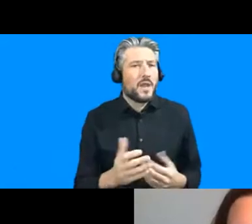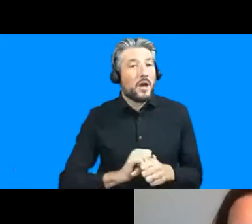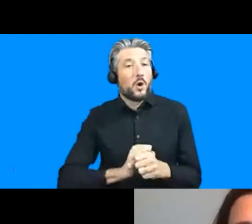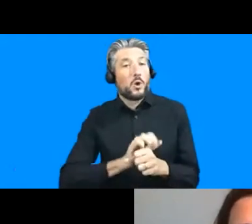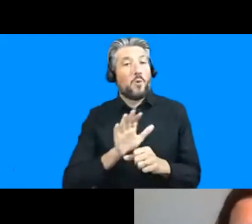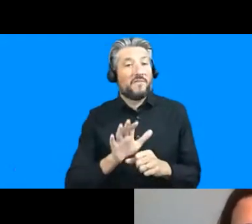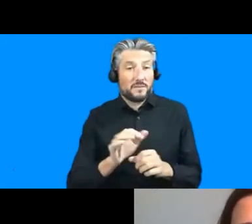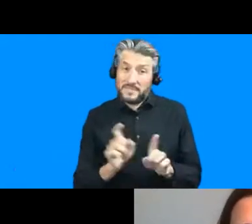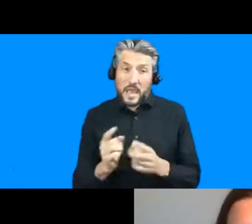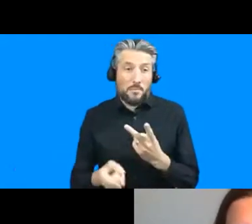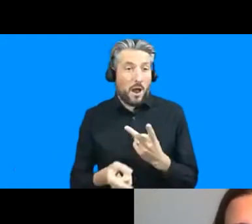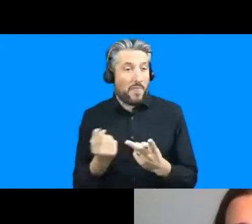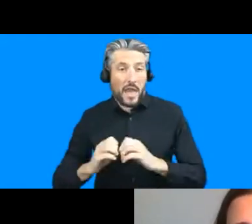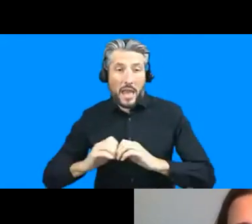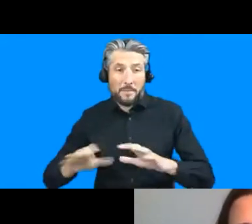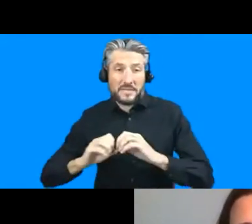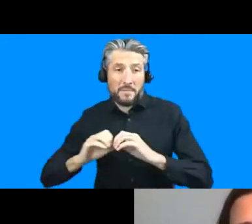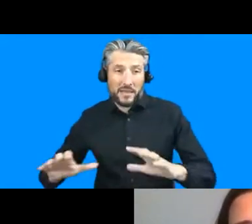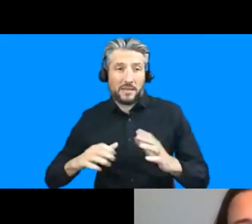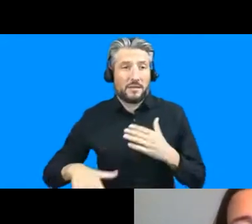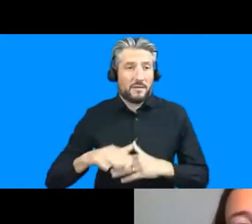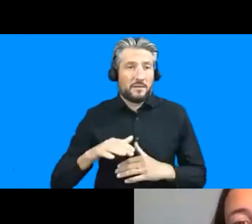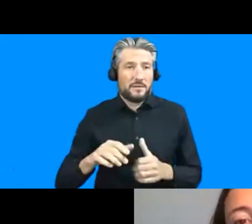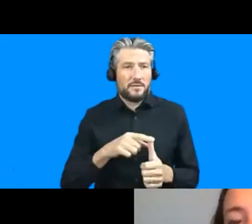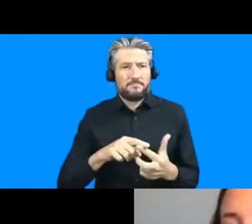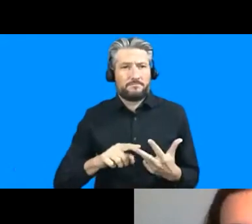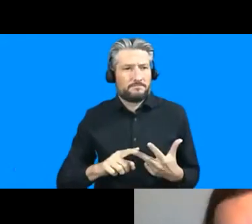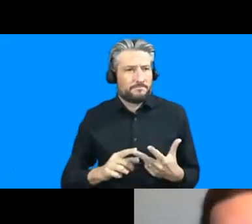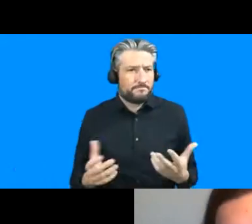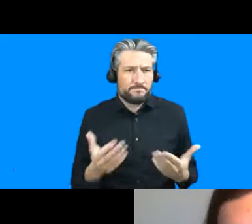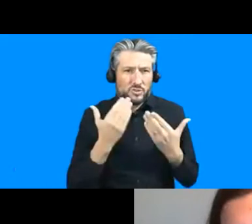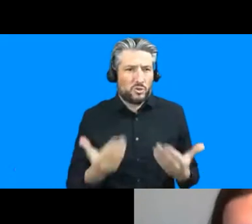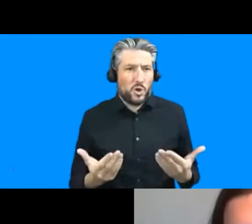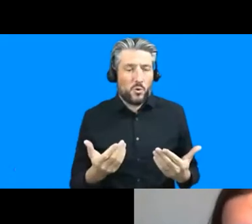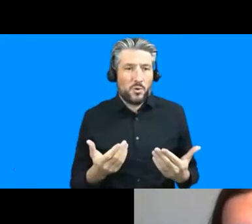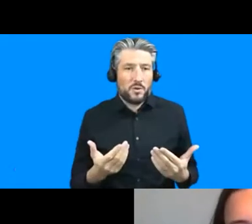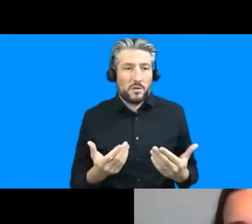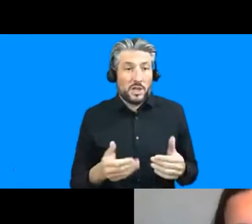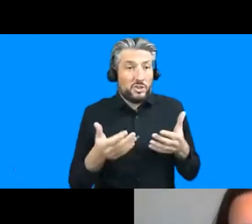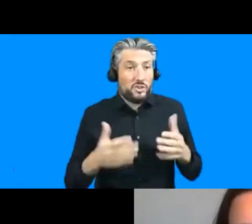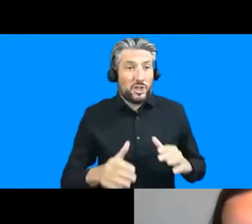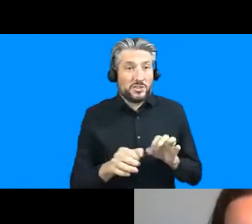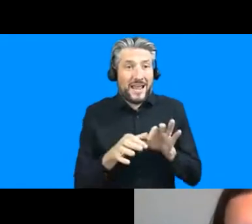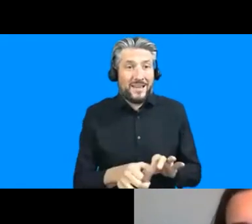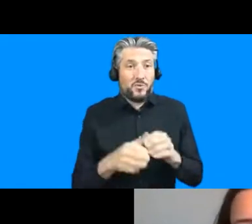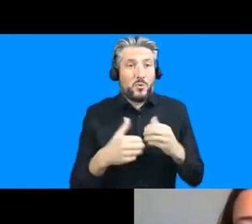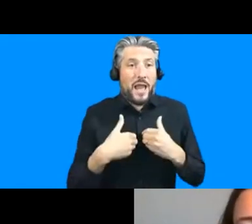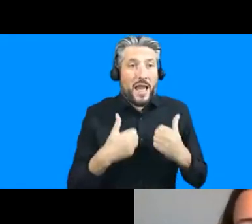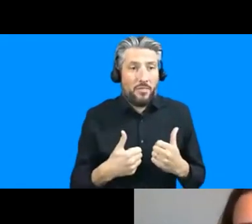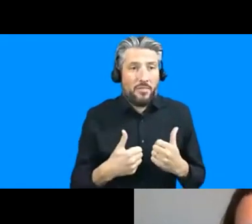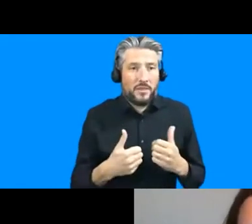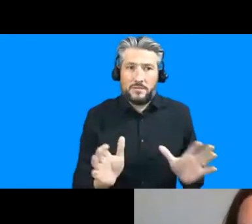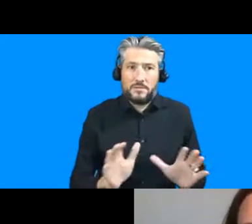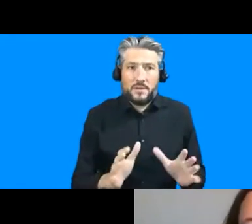epidemics is demonstrating that epidemics are far more than just health crises they are also social and economic um